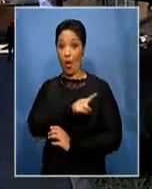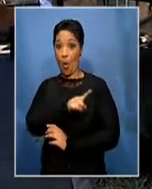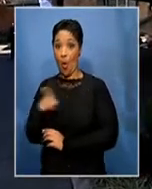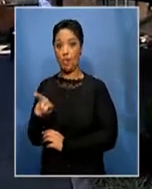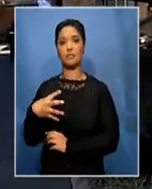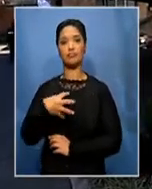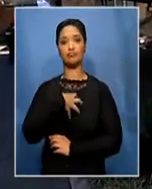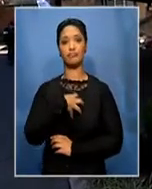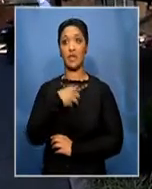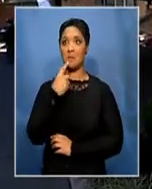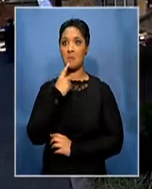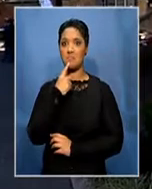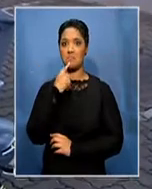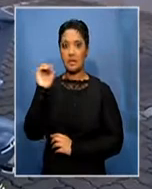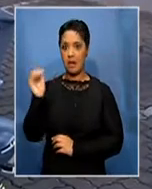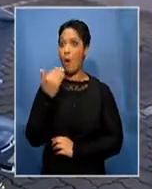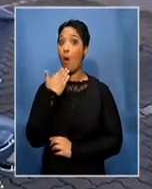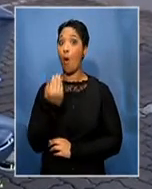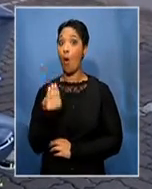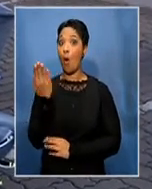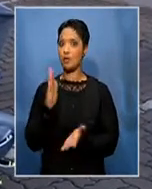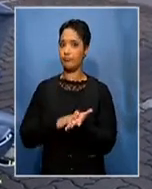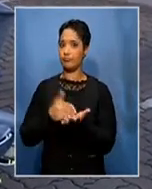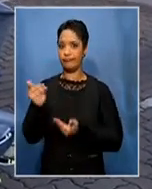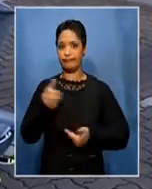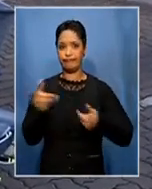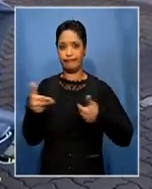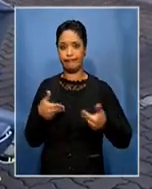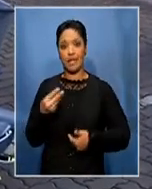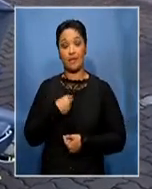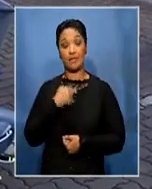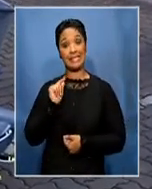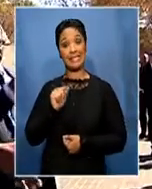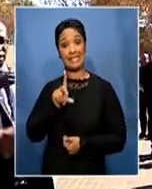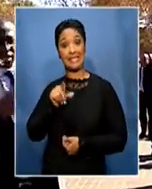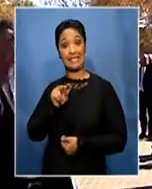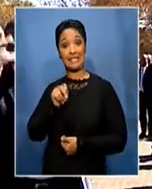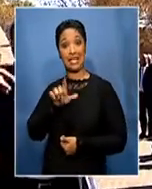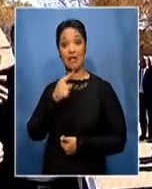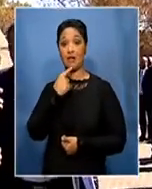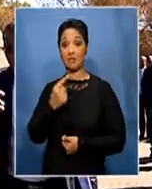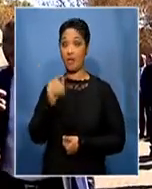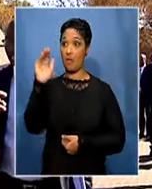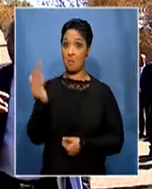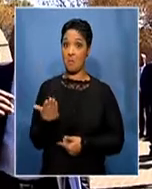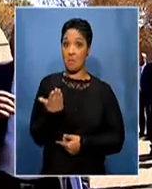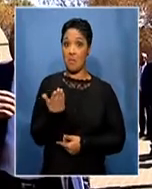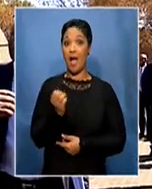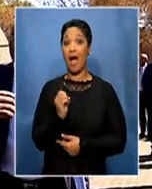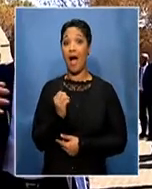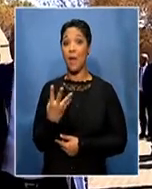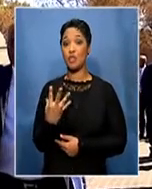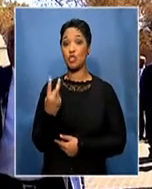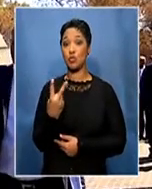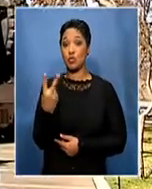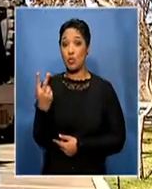And orders are coming in thick and fast. The state-owned arms manufacturer says it's secured orders totaling 22